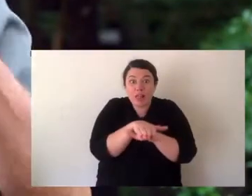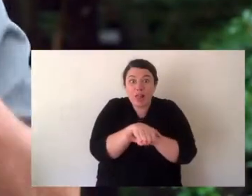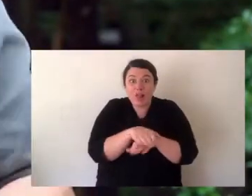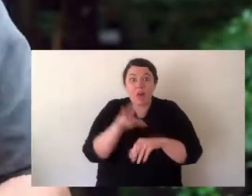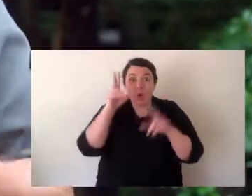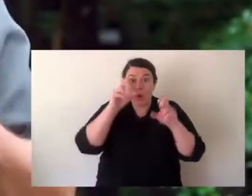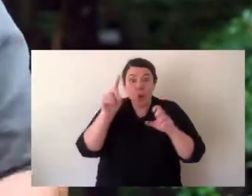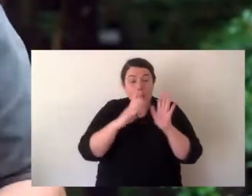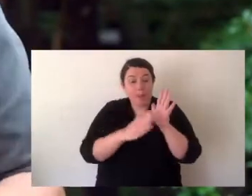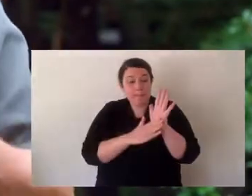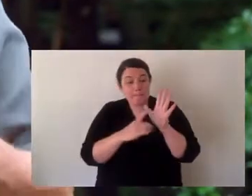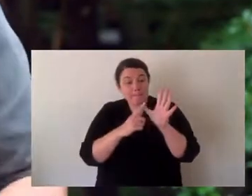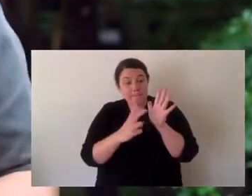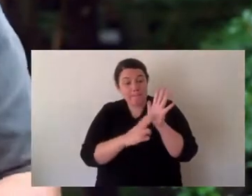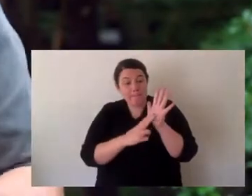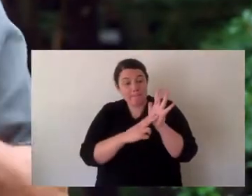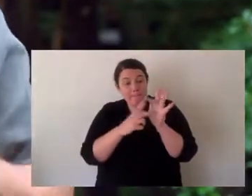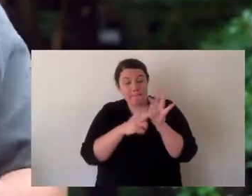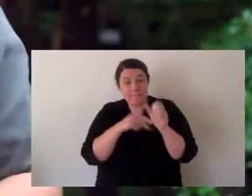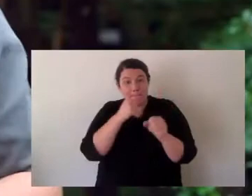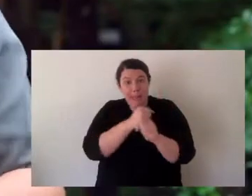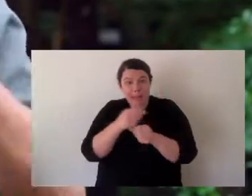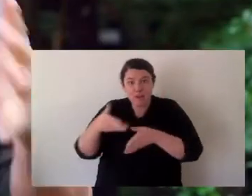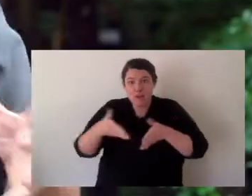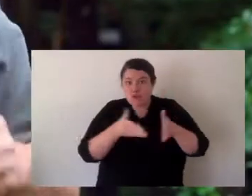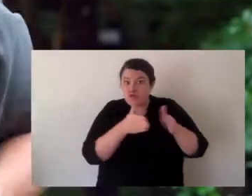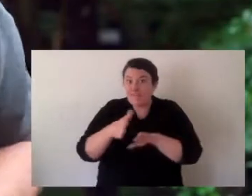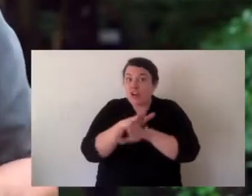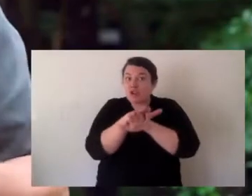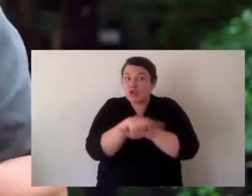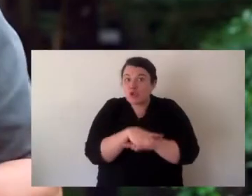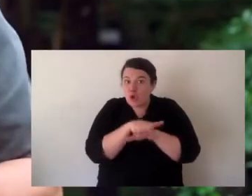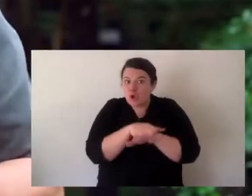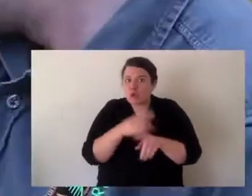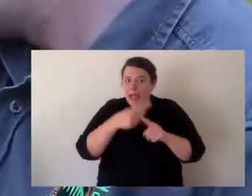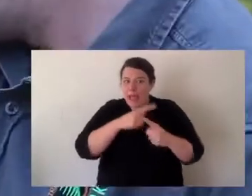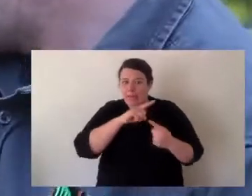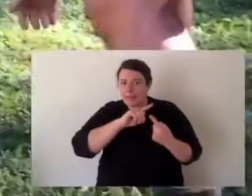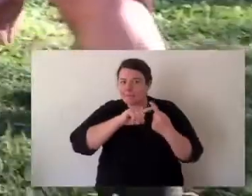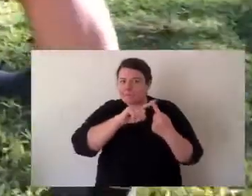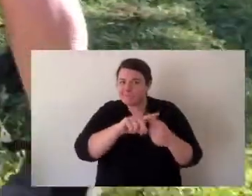called the Manning River Turtle and its conservation program.